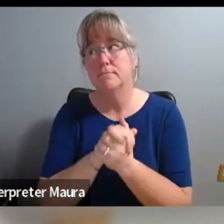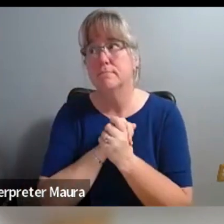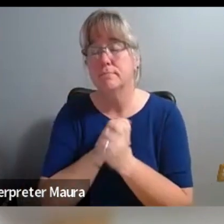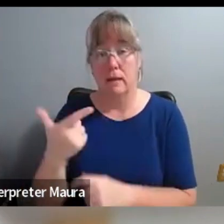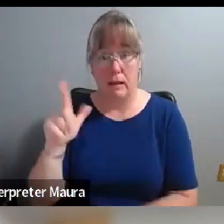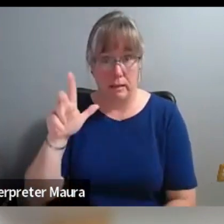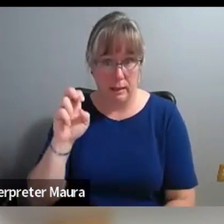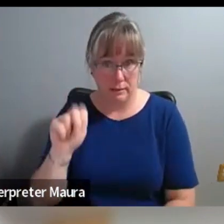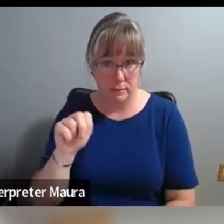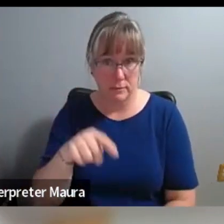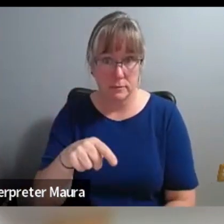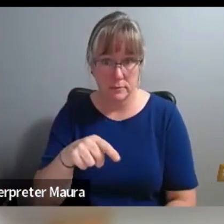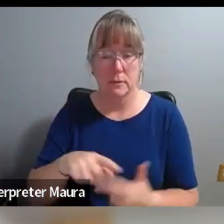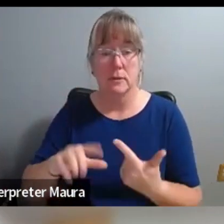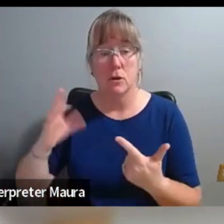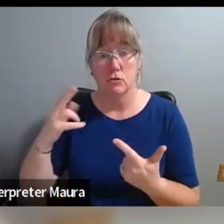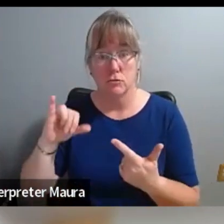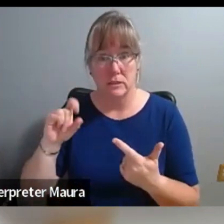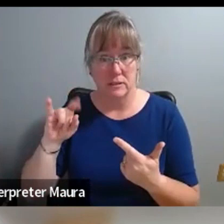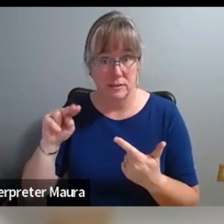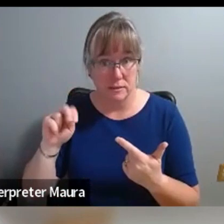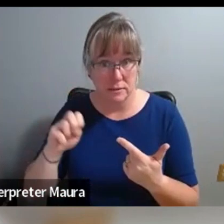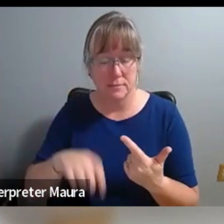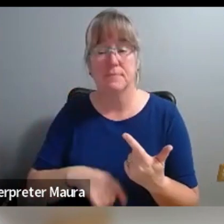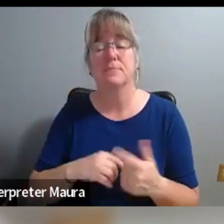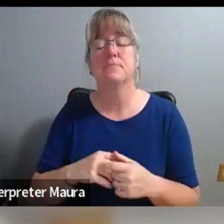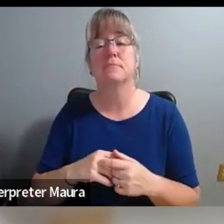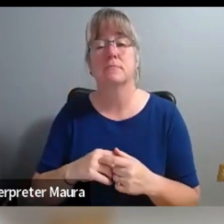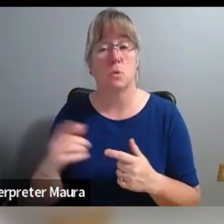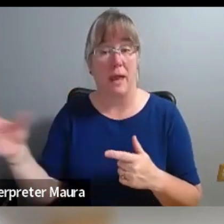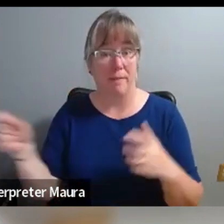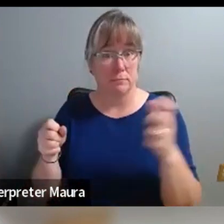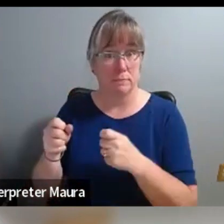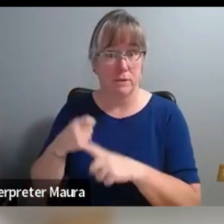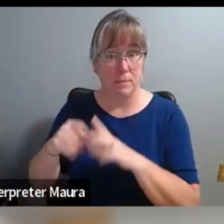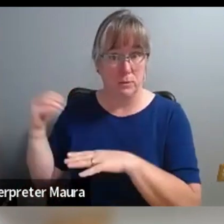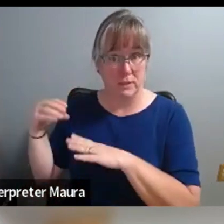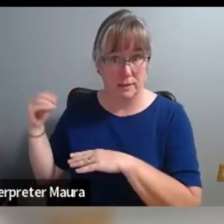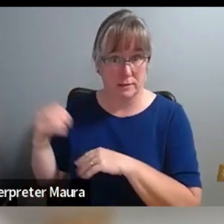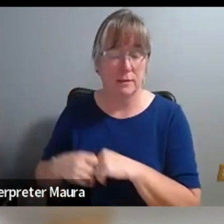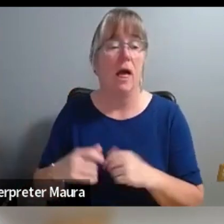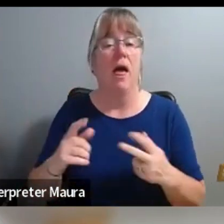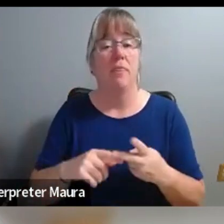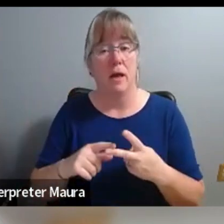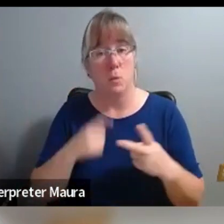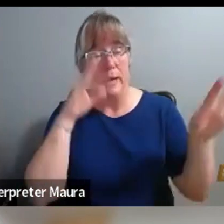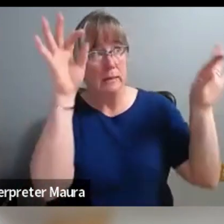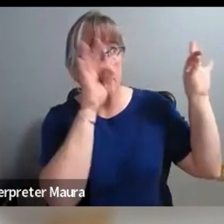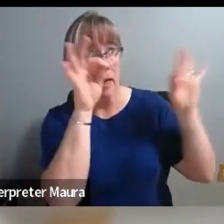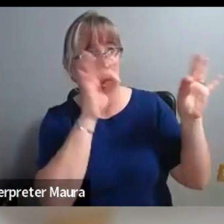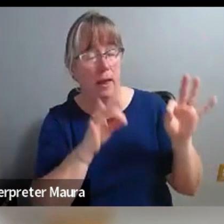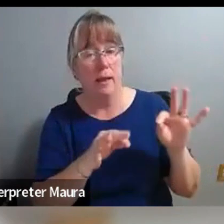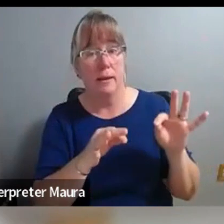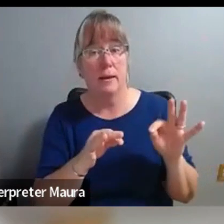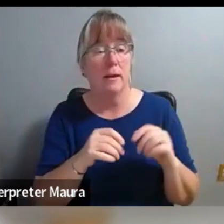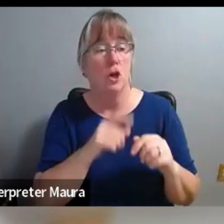Glenn and Christine, we were, and we were having to explain, well, this is exactly what you're going to